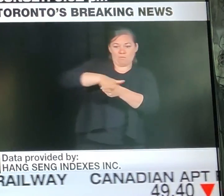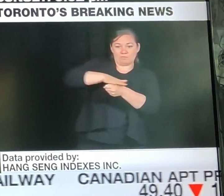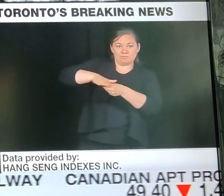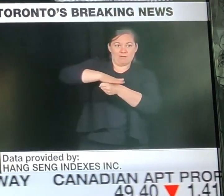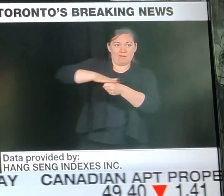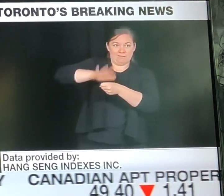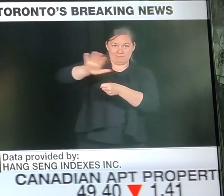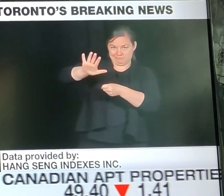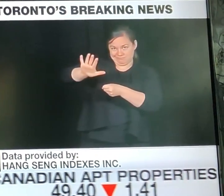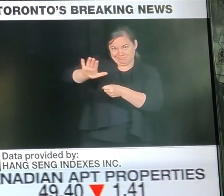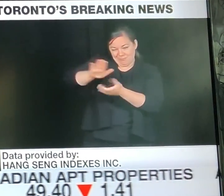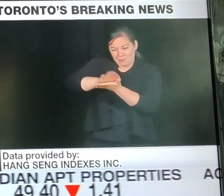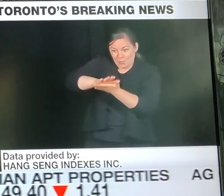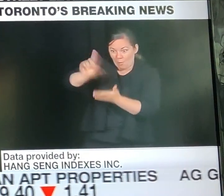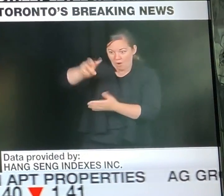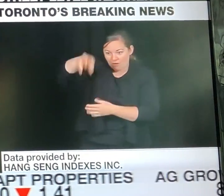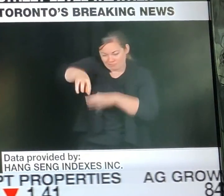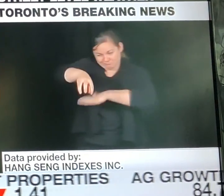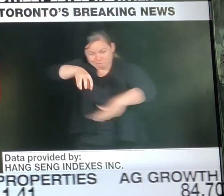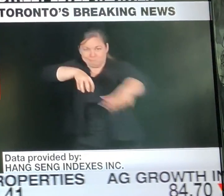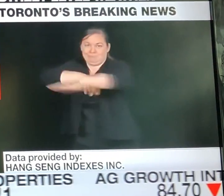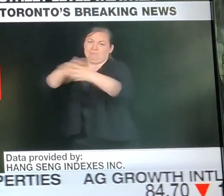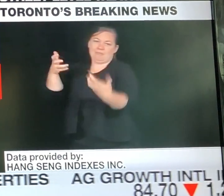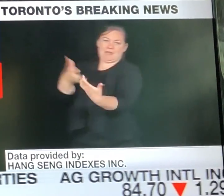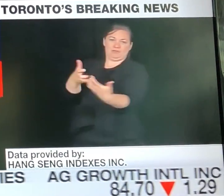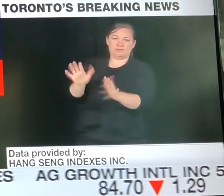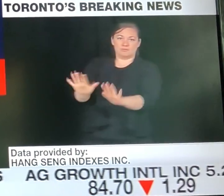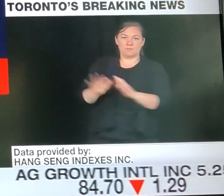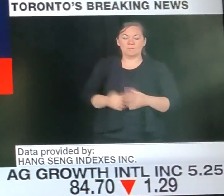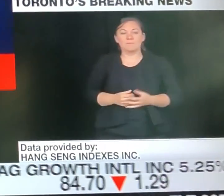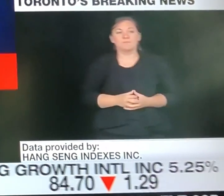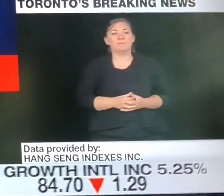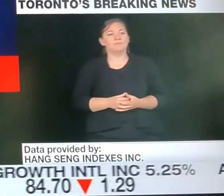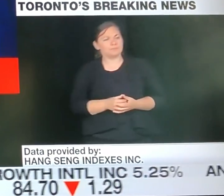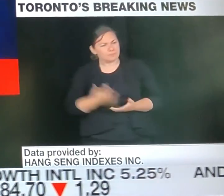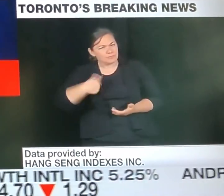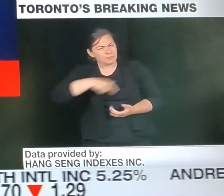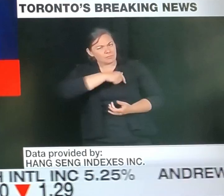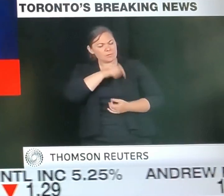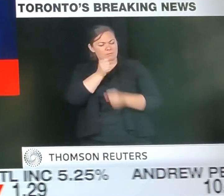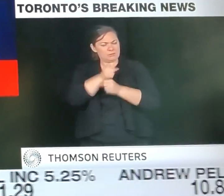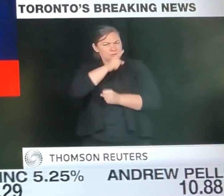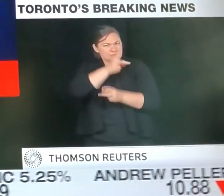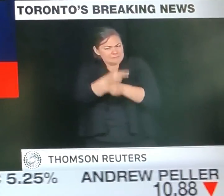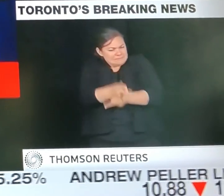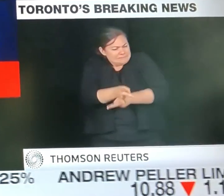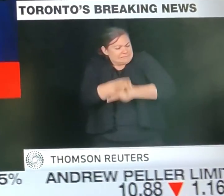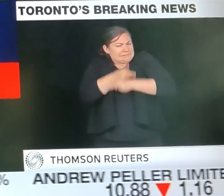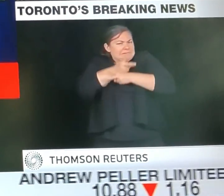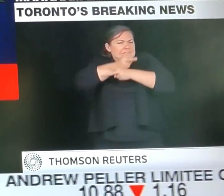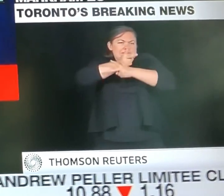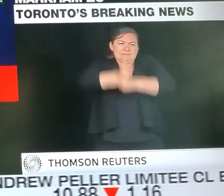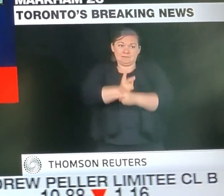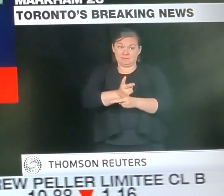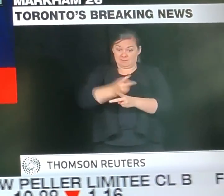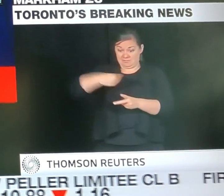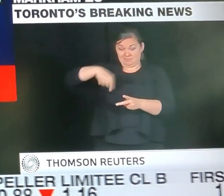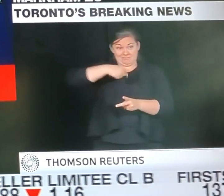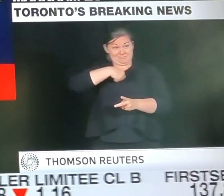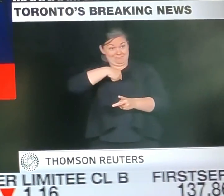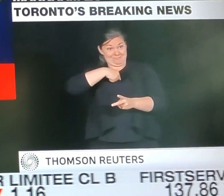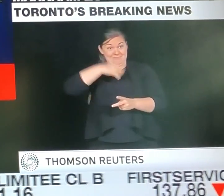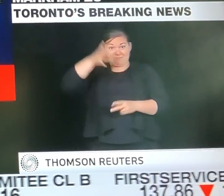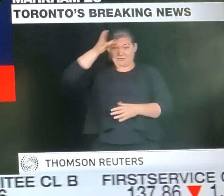child returning to school, we'll keep at-home learning available for your child. The health and safety of every child